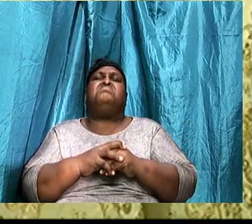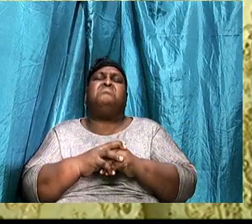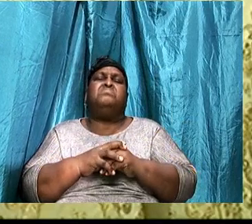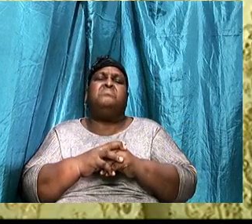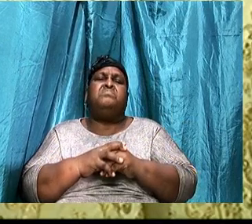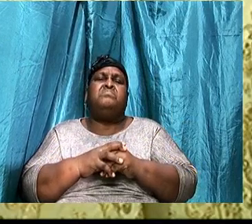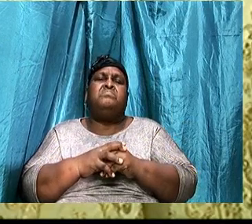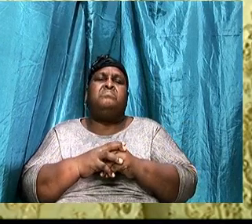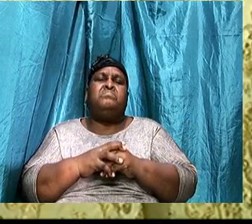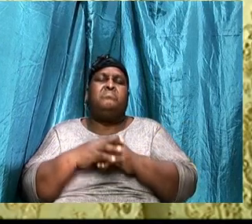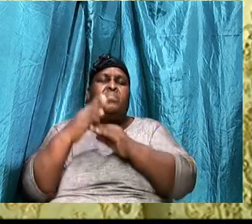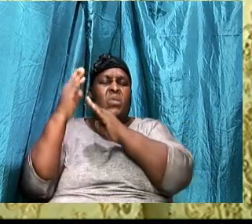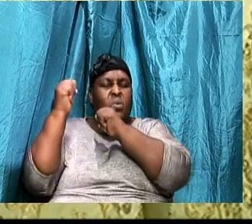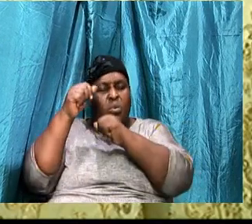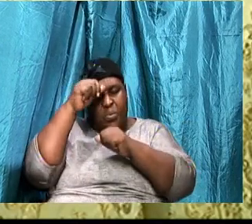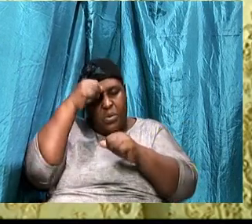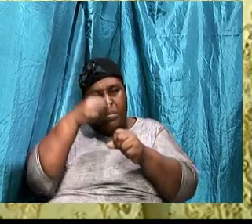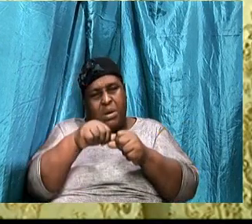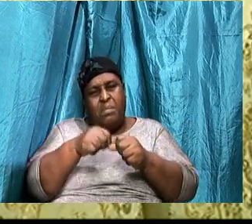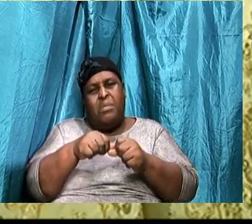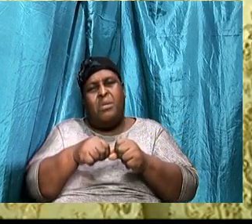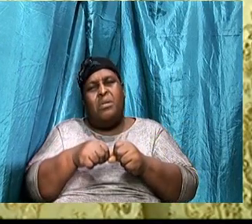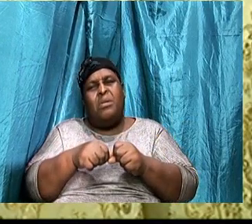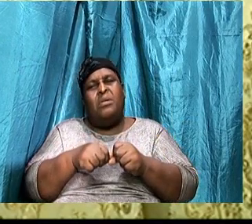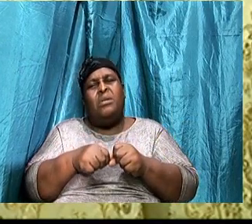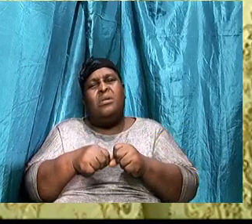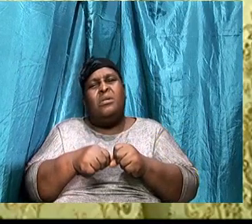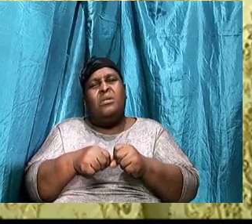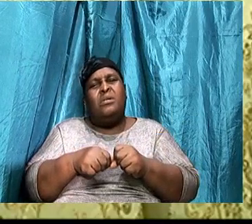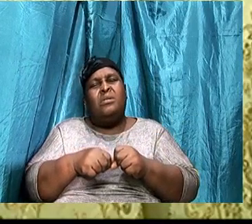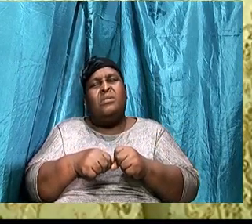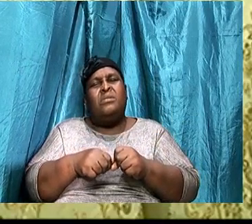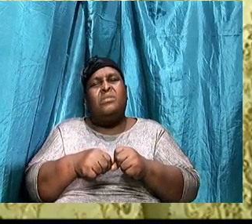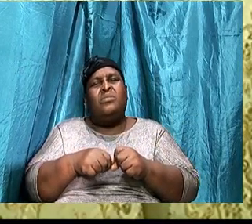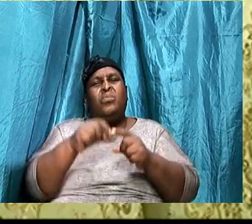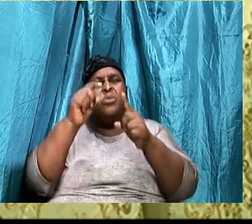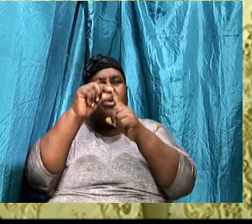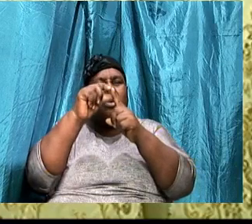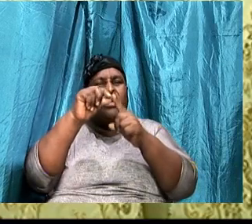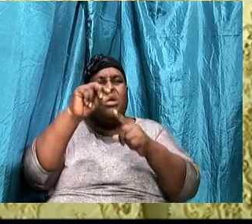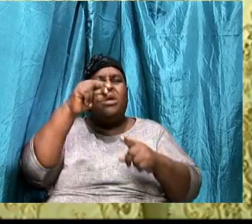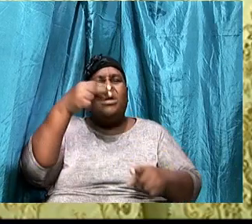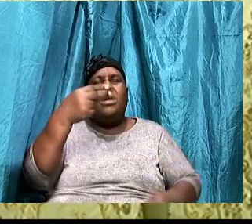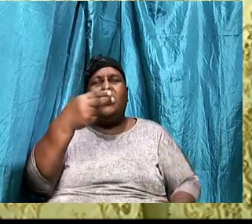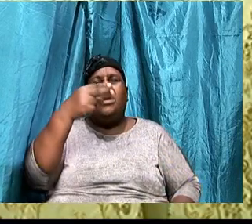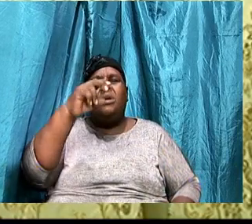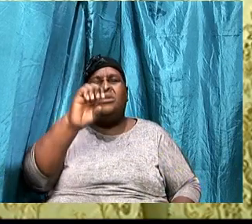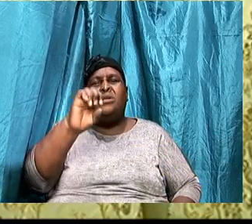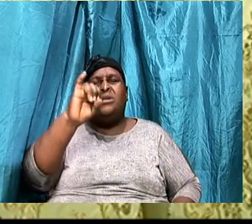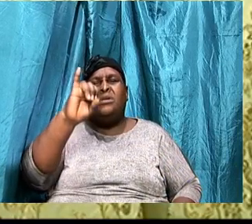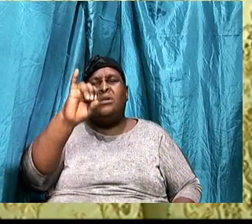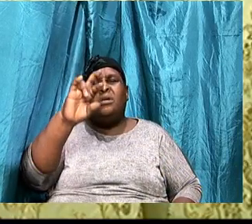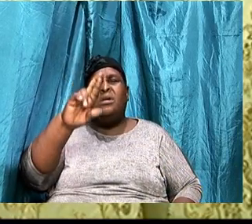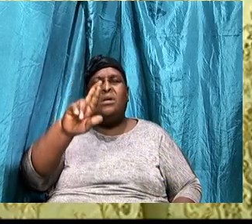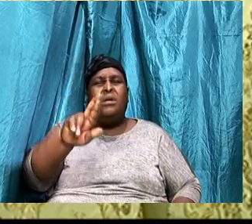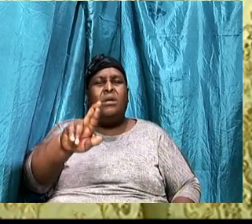I hope you remember that the term hearer means that, you know, we have an inheritance